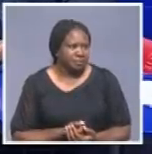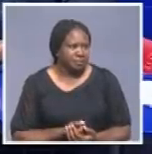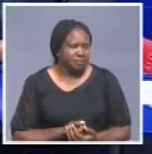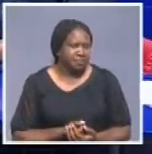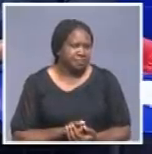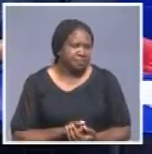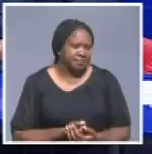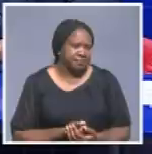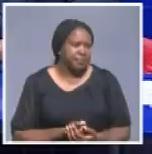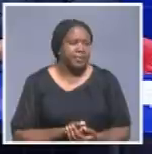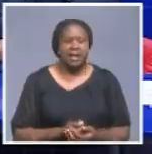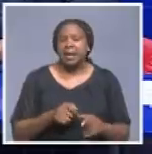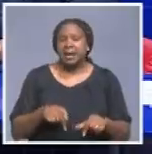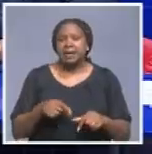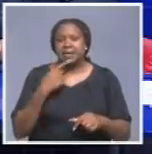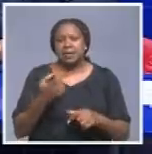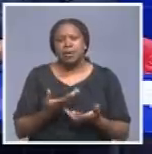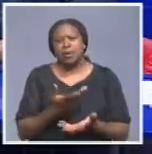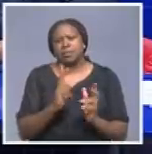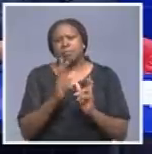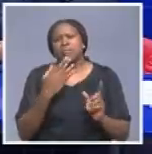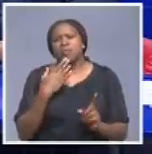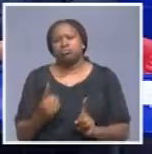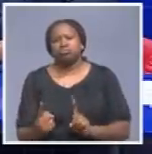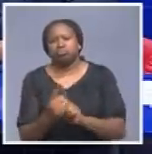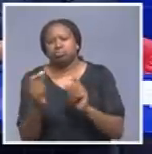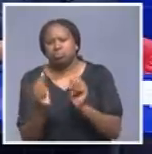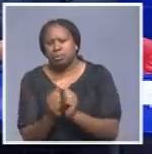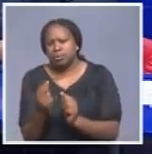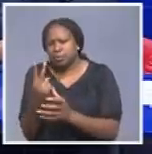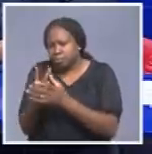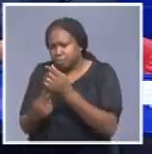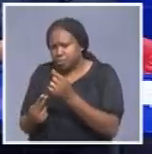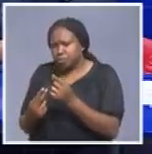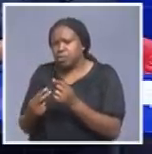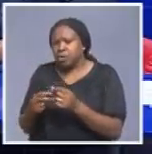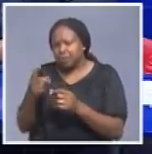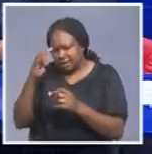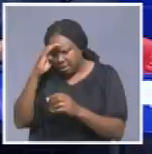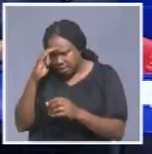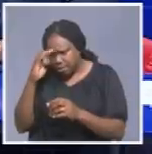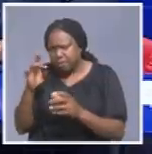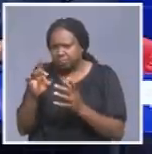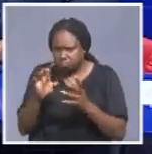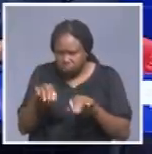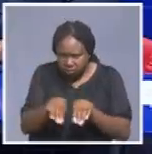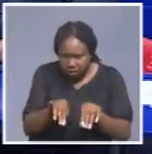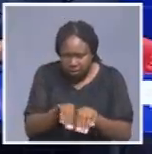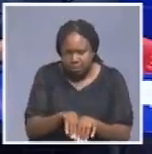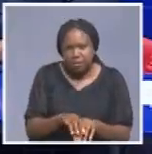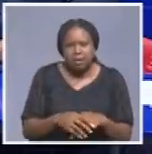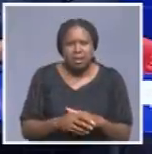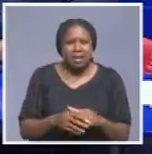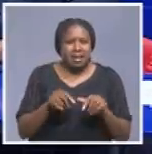Minister Shangula, that all the people who were in contact with the affected couple would be traced and tests conducted on them.